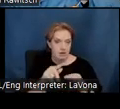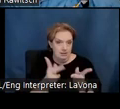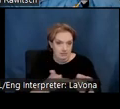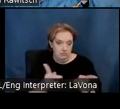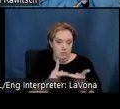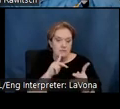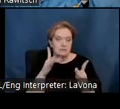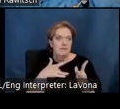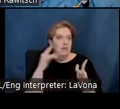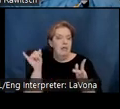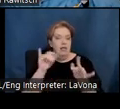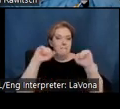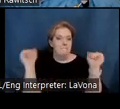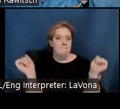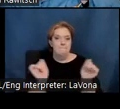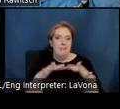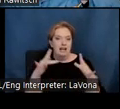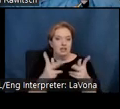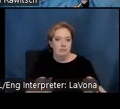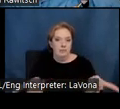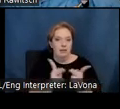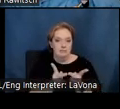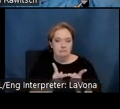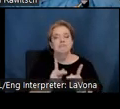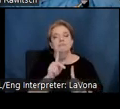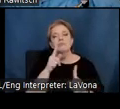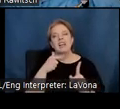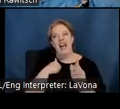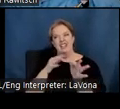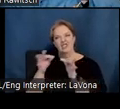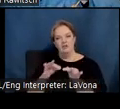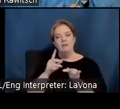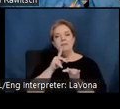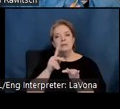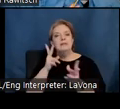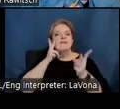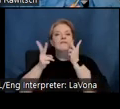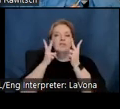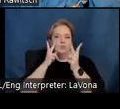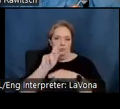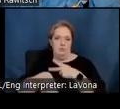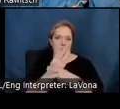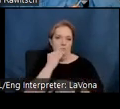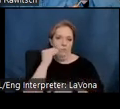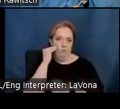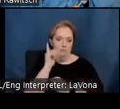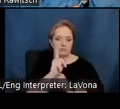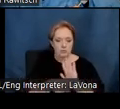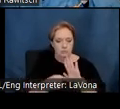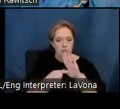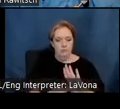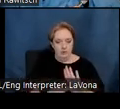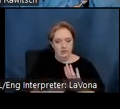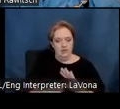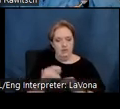truly handmade home to others, I describe it as a visual poem representing the life of Sam